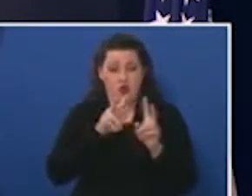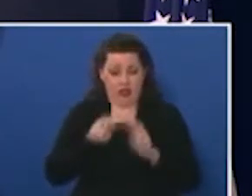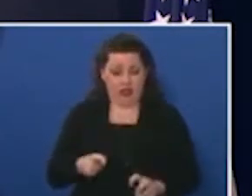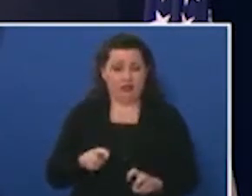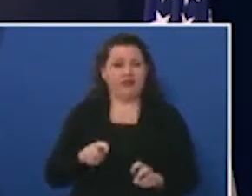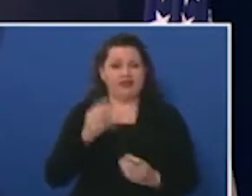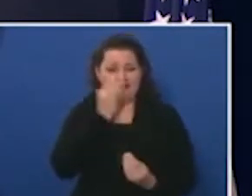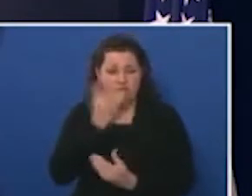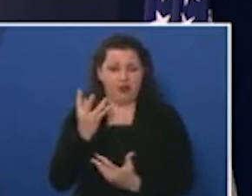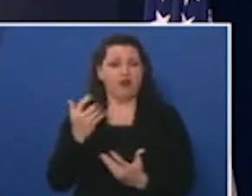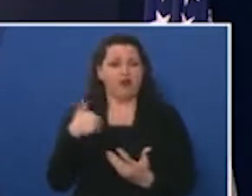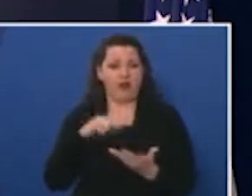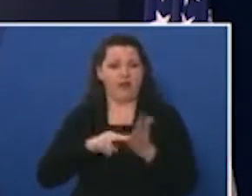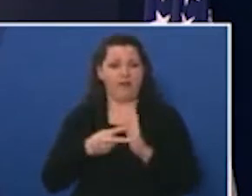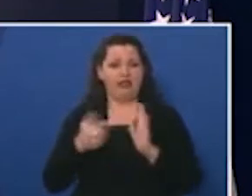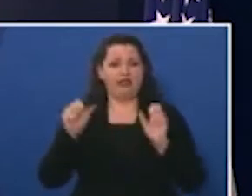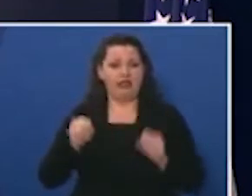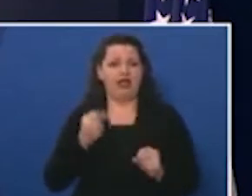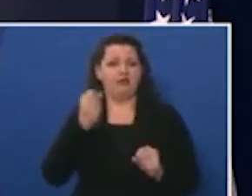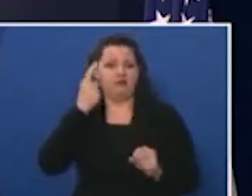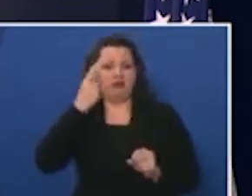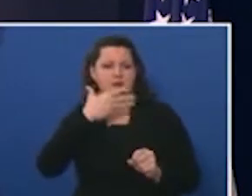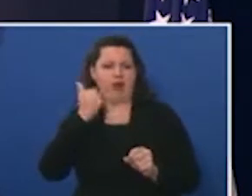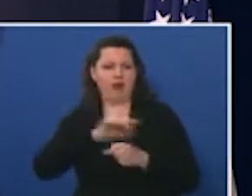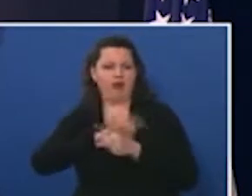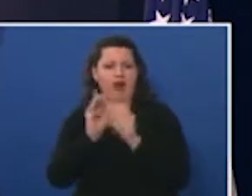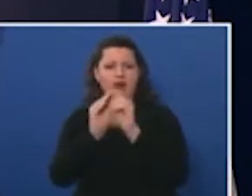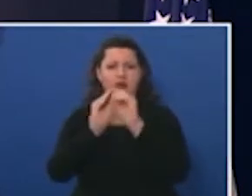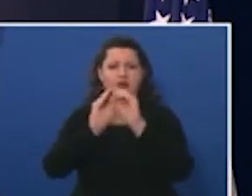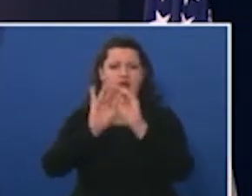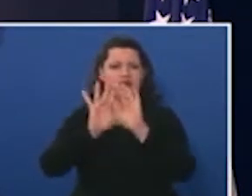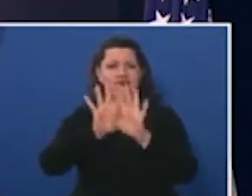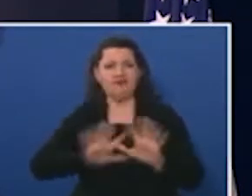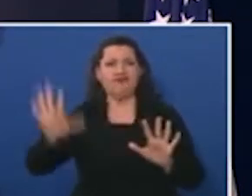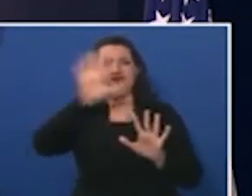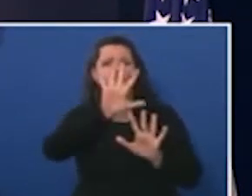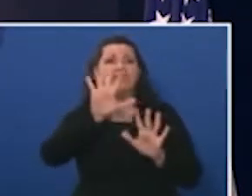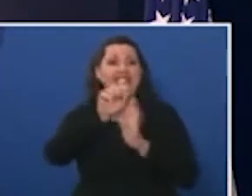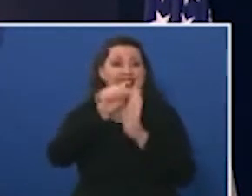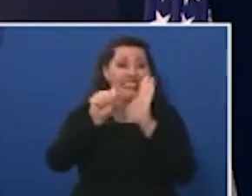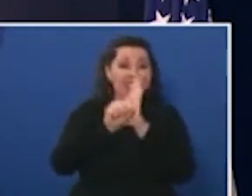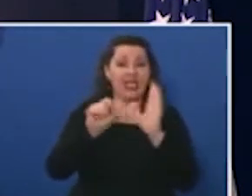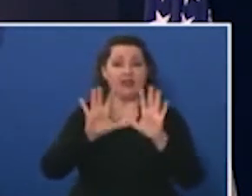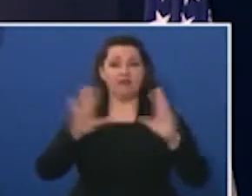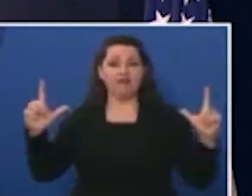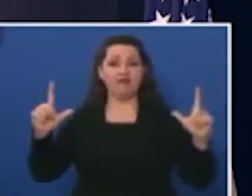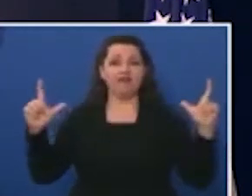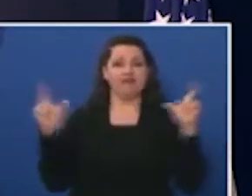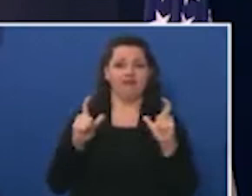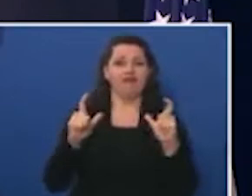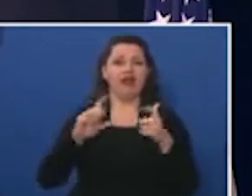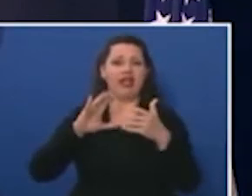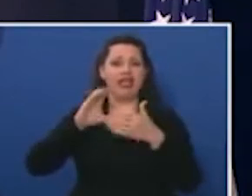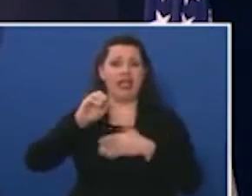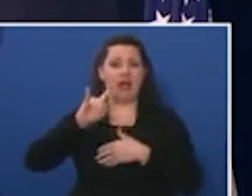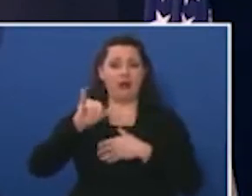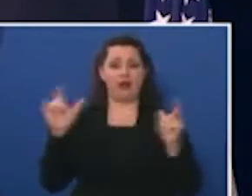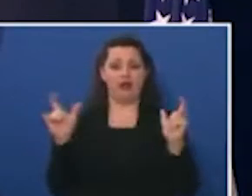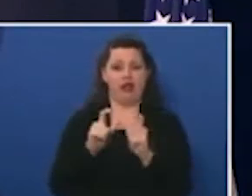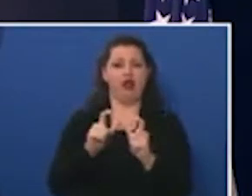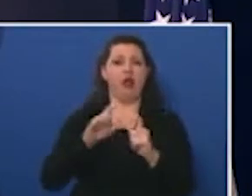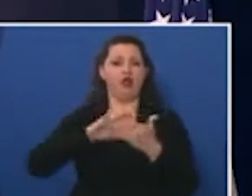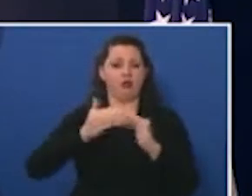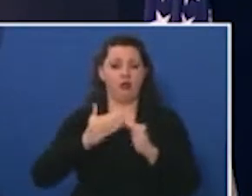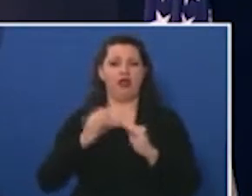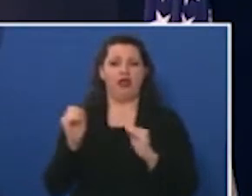allows us to better understand the virus activity from a state from a county to a community and even from an industry